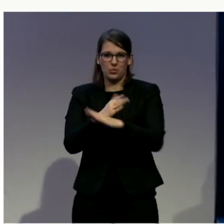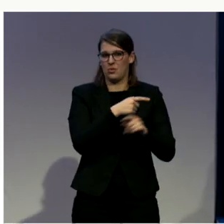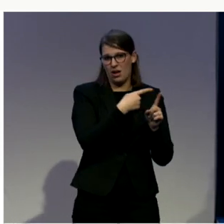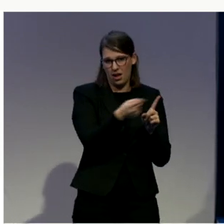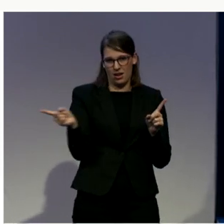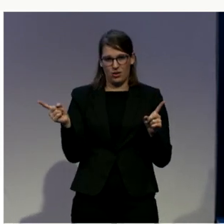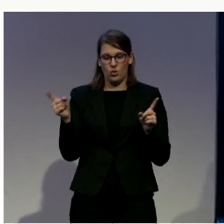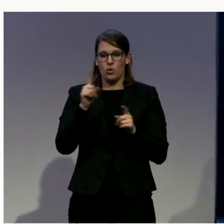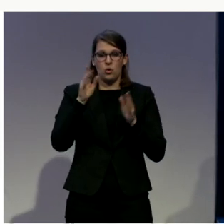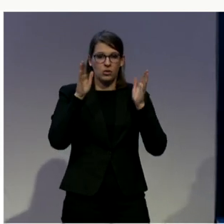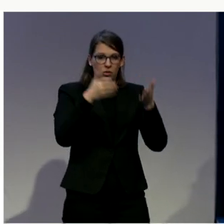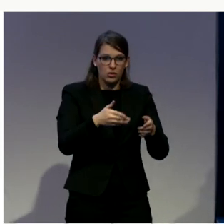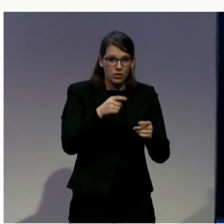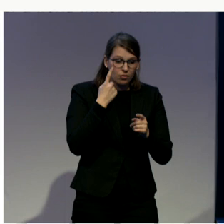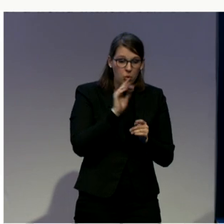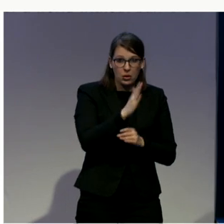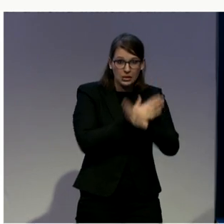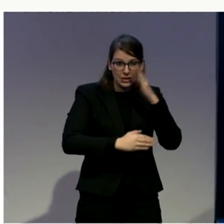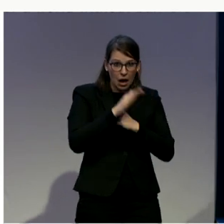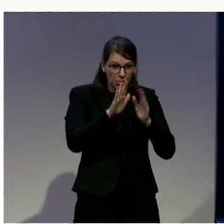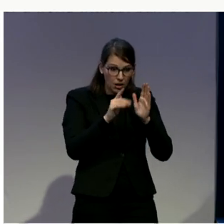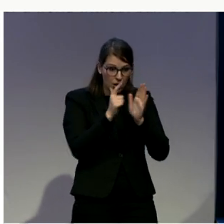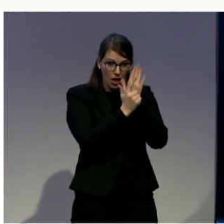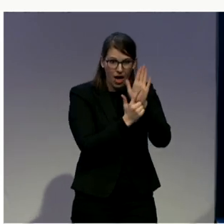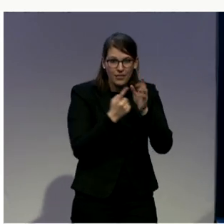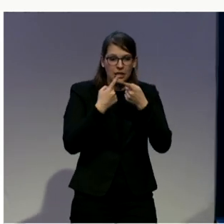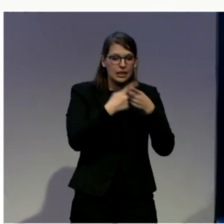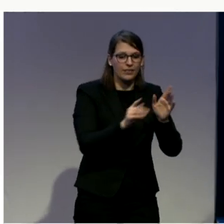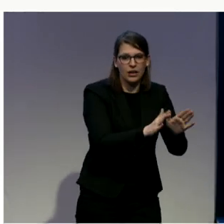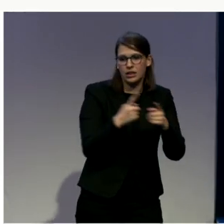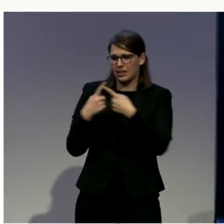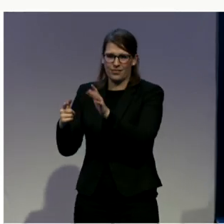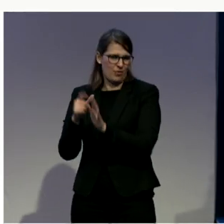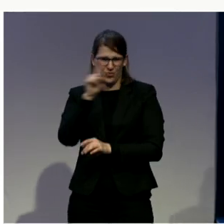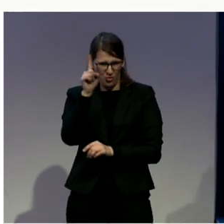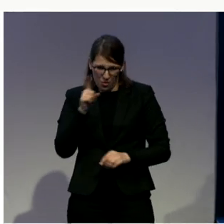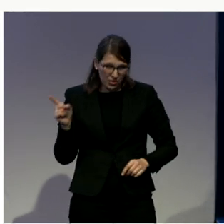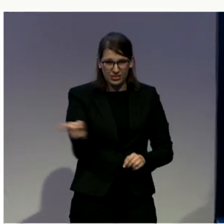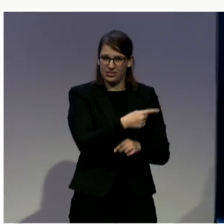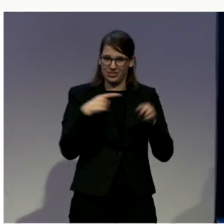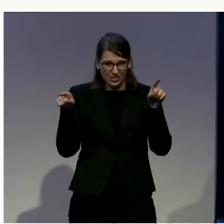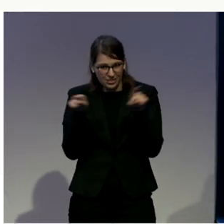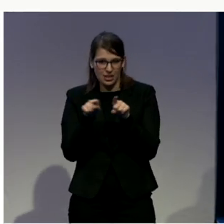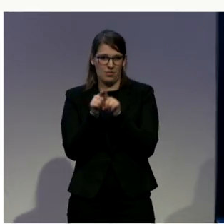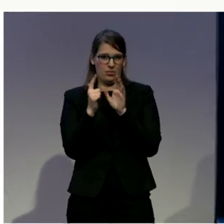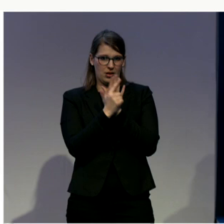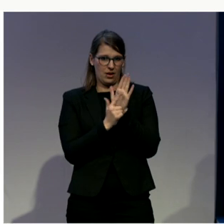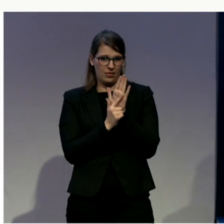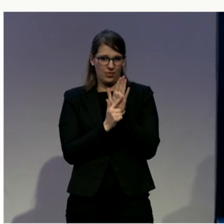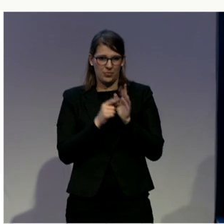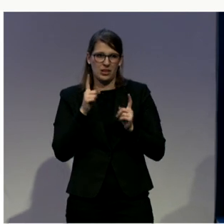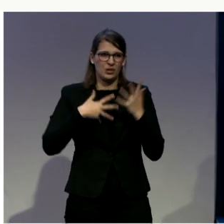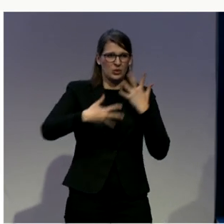you have sort of like the social control, the narrative